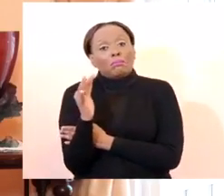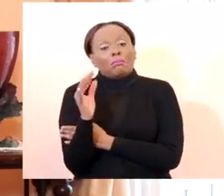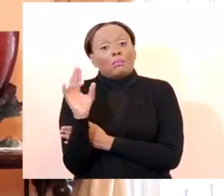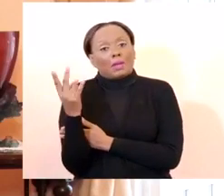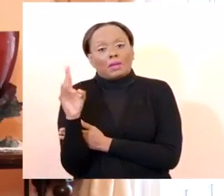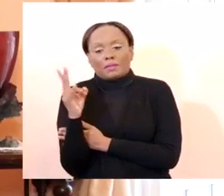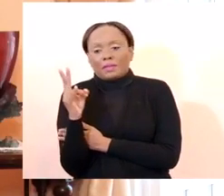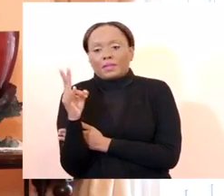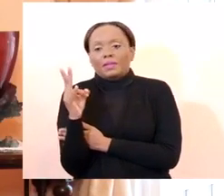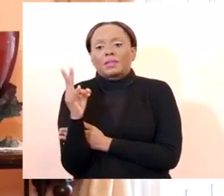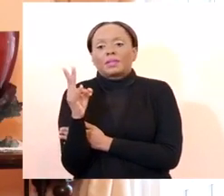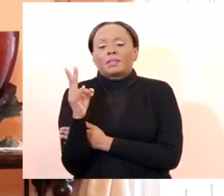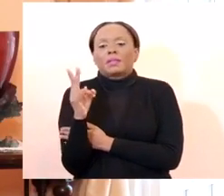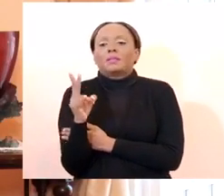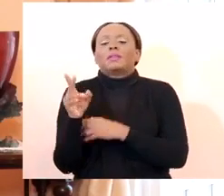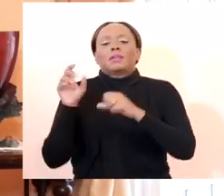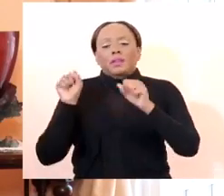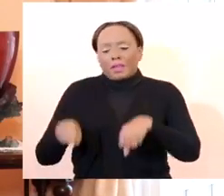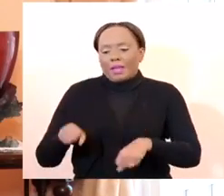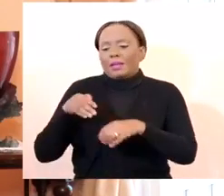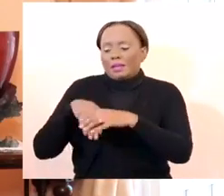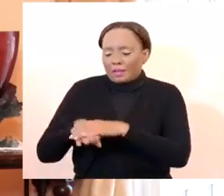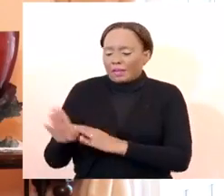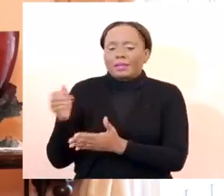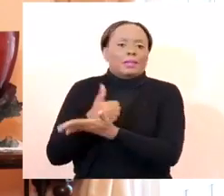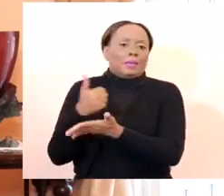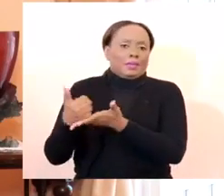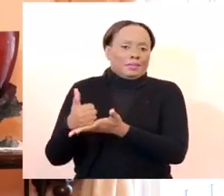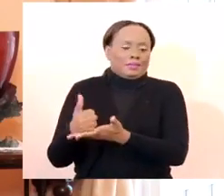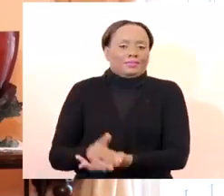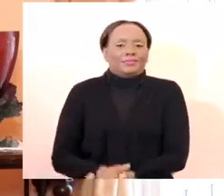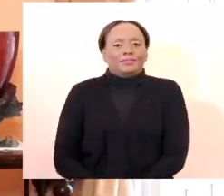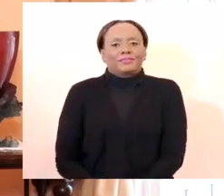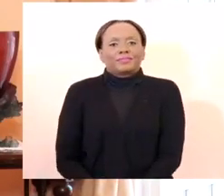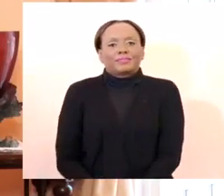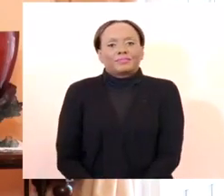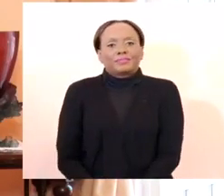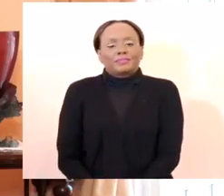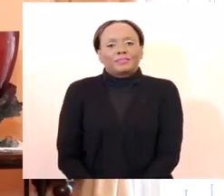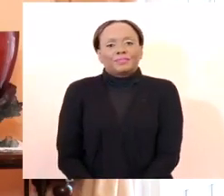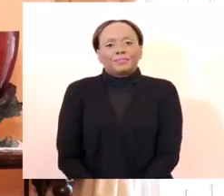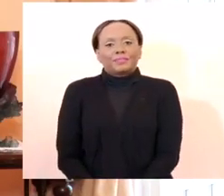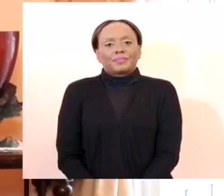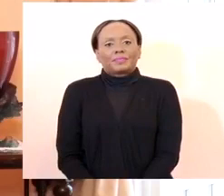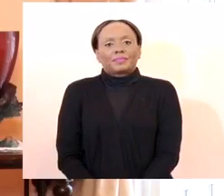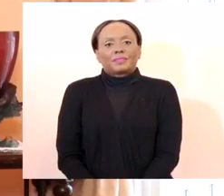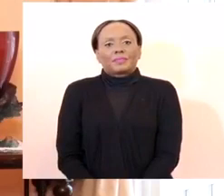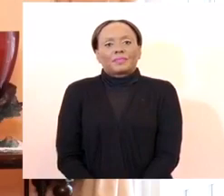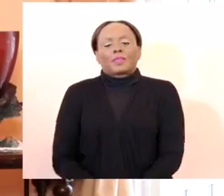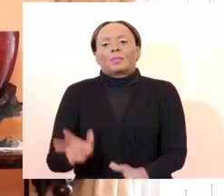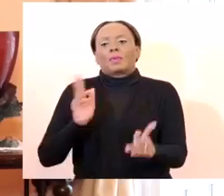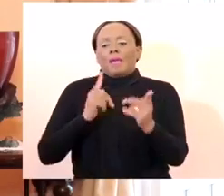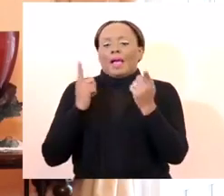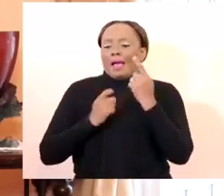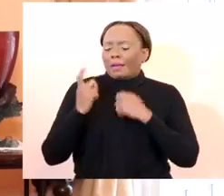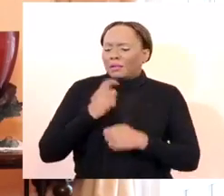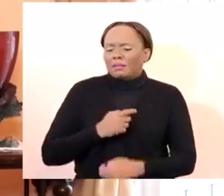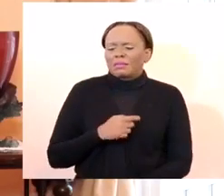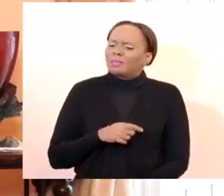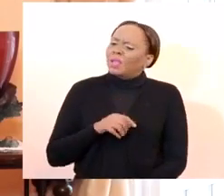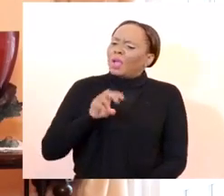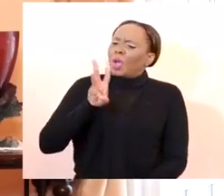to retail banking. Let me say that we've had a lot of questions, will Western Union be able to open?